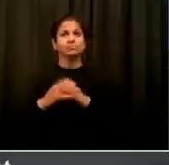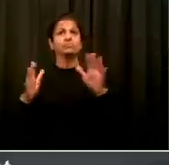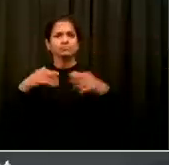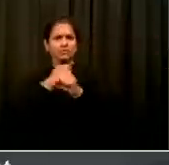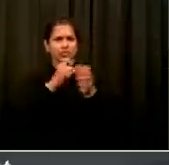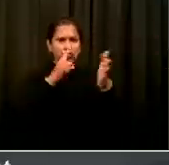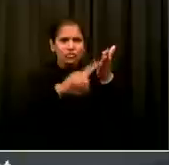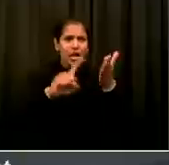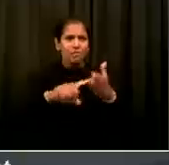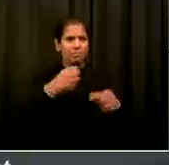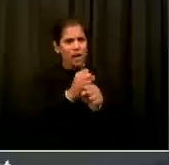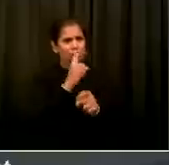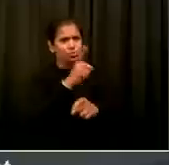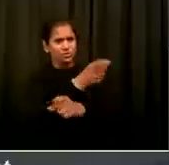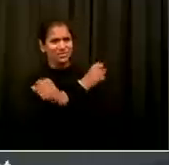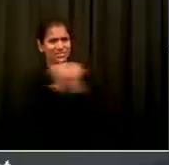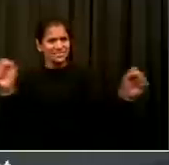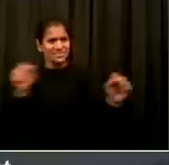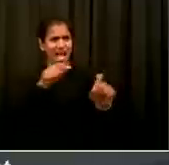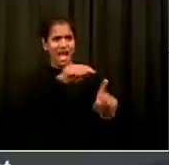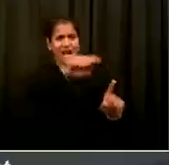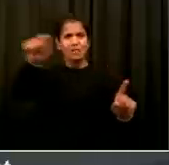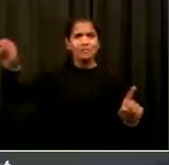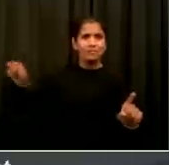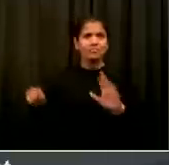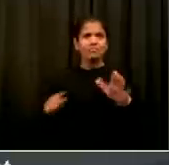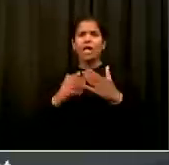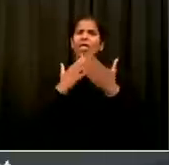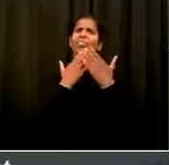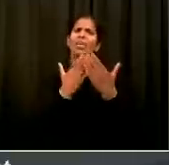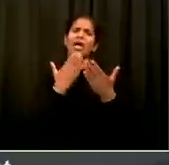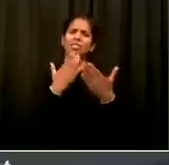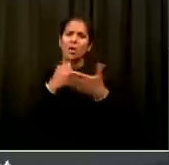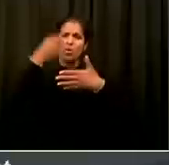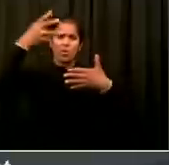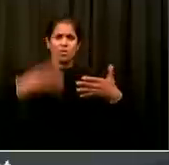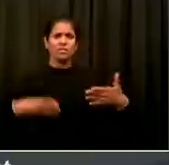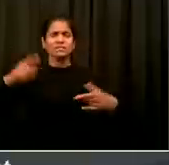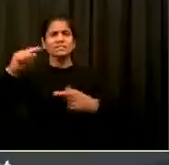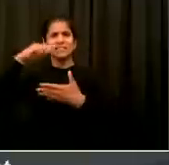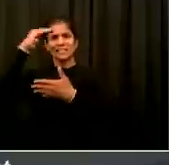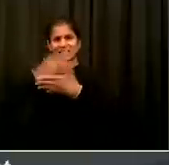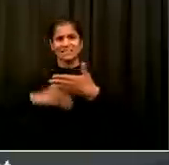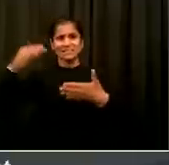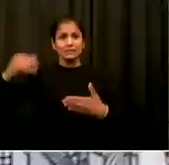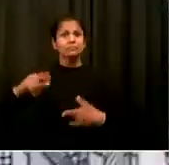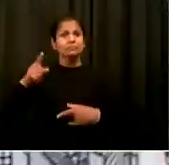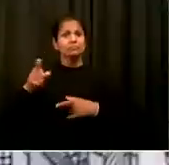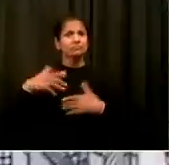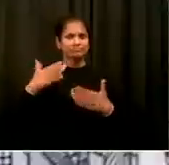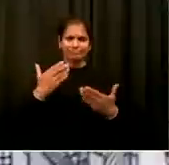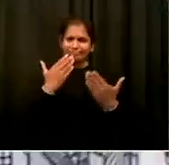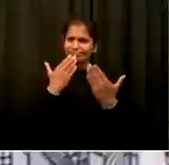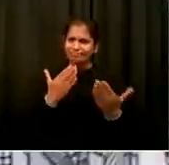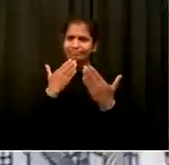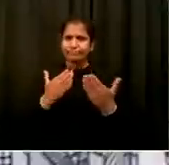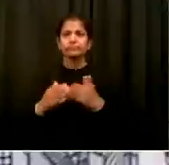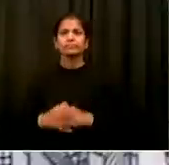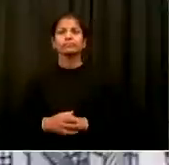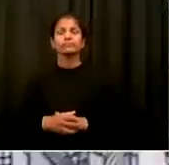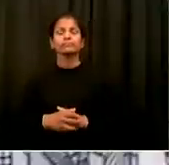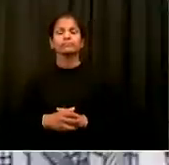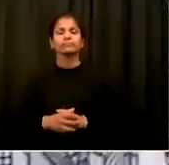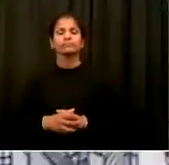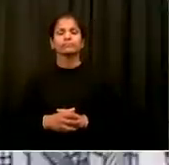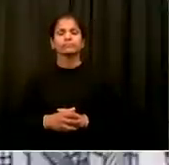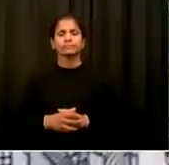all these agencies for the big impact they're making on this city. Now again, we're going to use all these tools. All